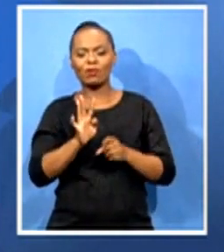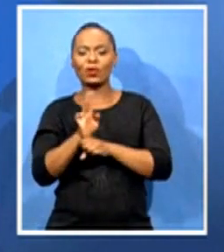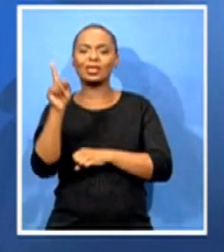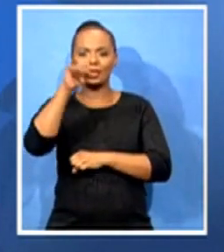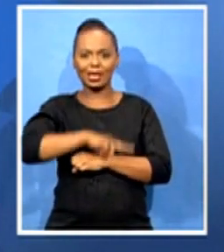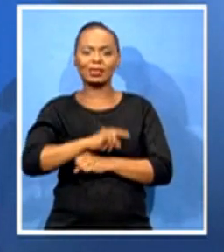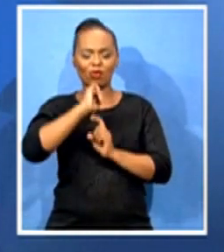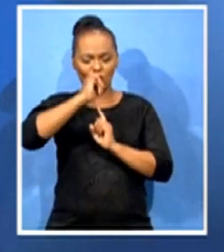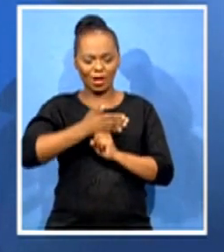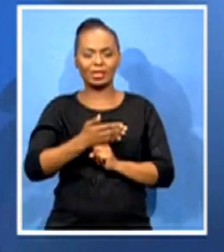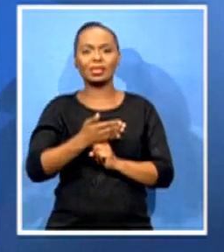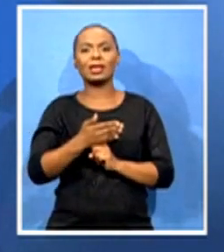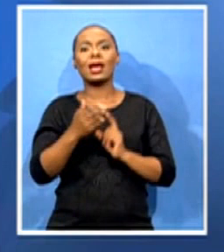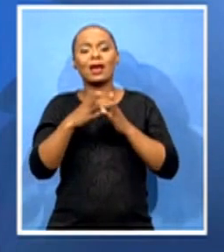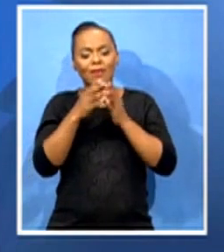that's when...